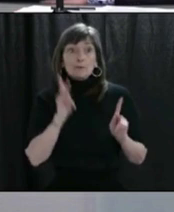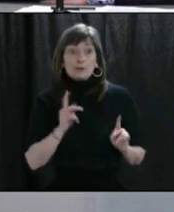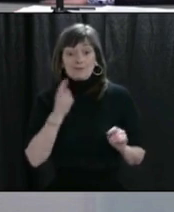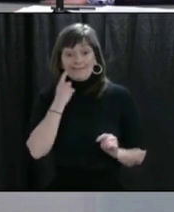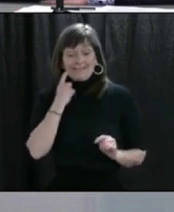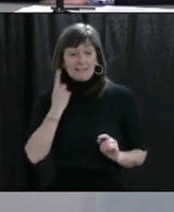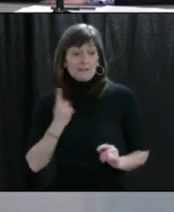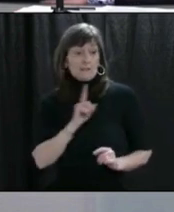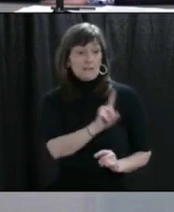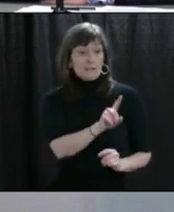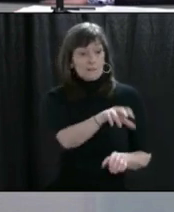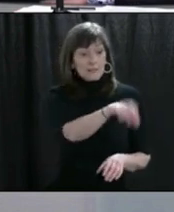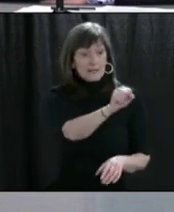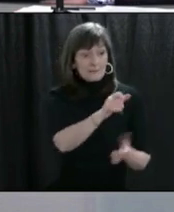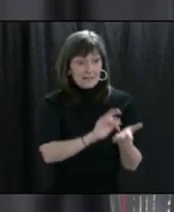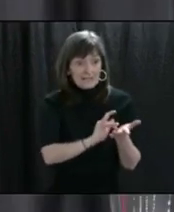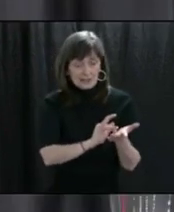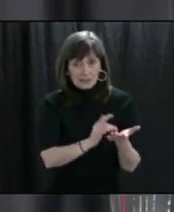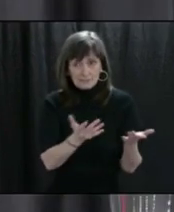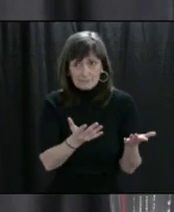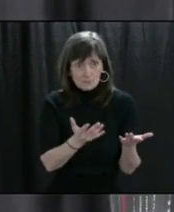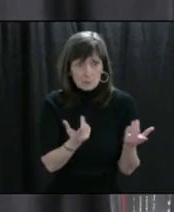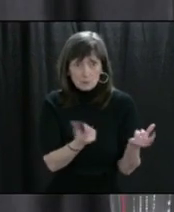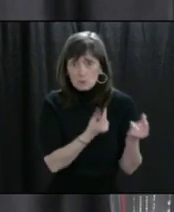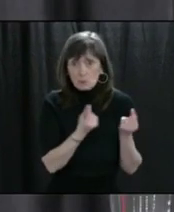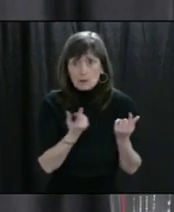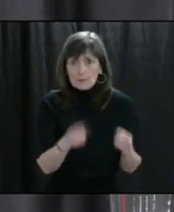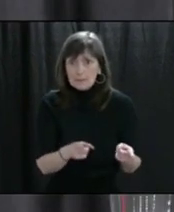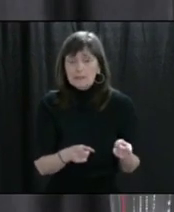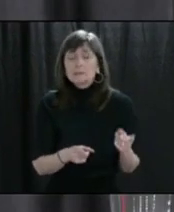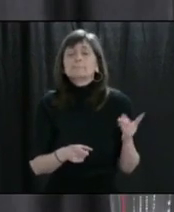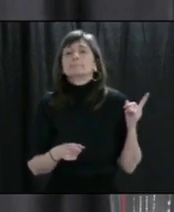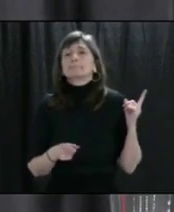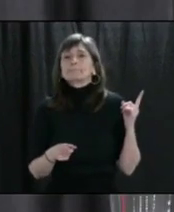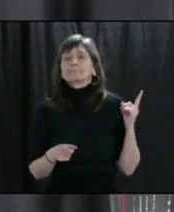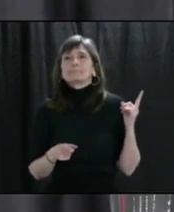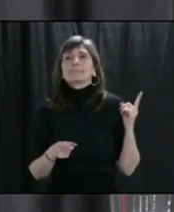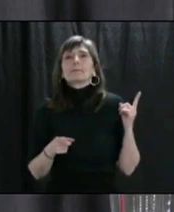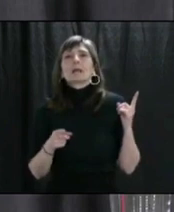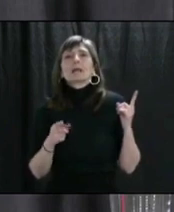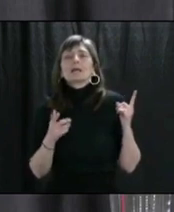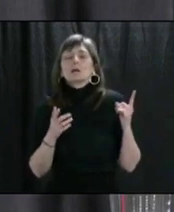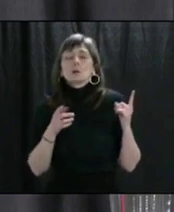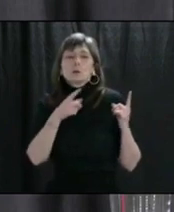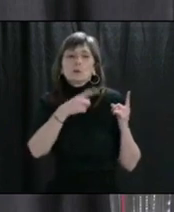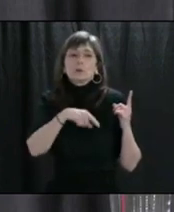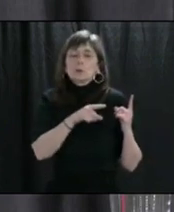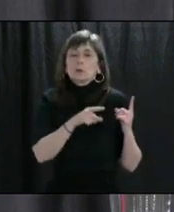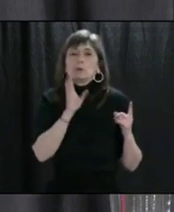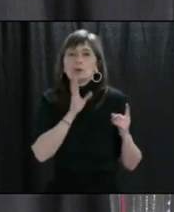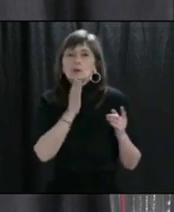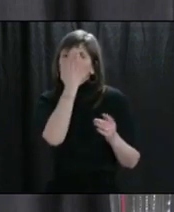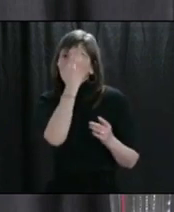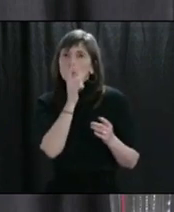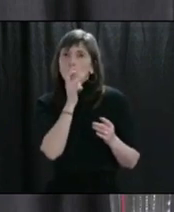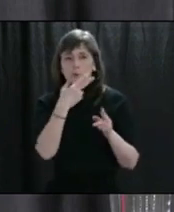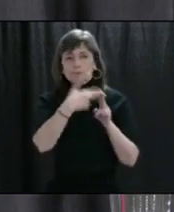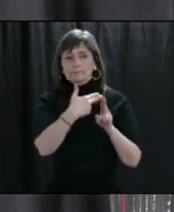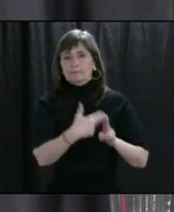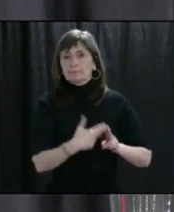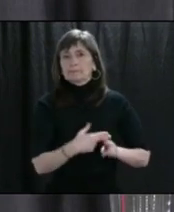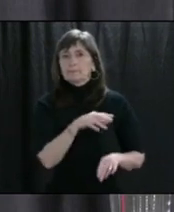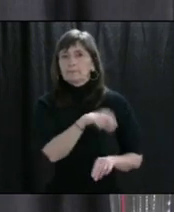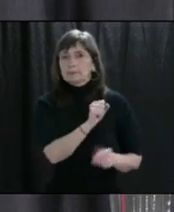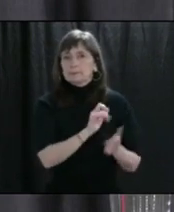beginning there. Obviously, there will be an analysis of who would have been at risk over the course of the